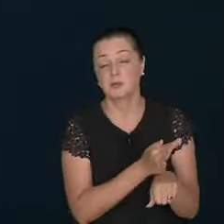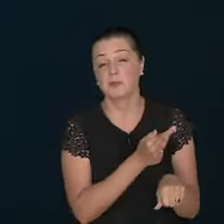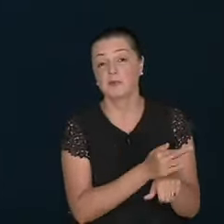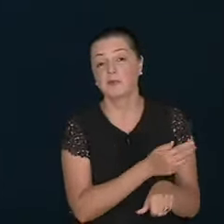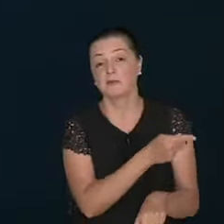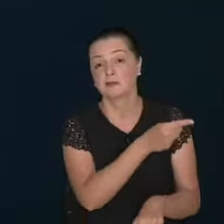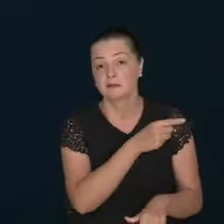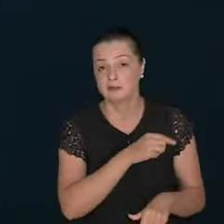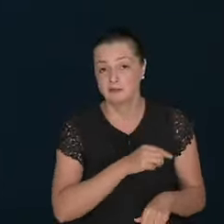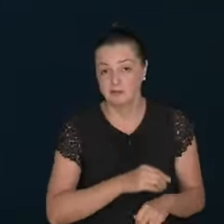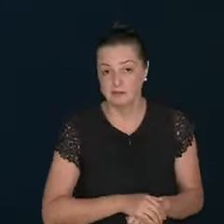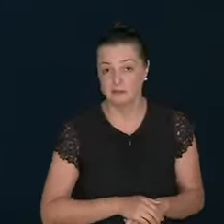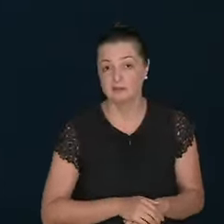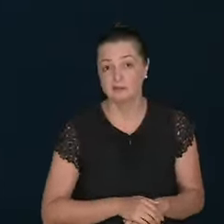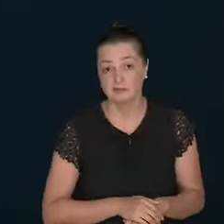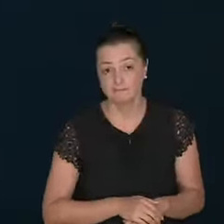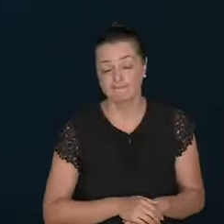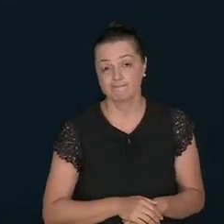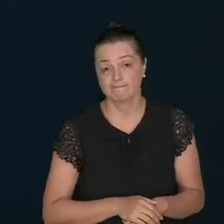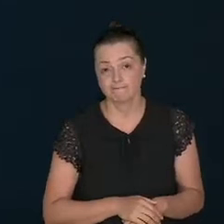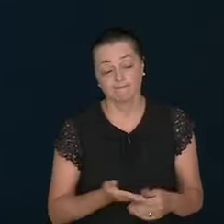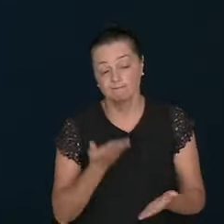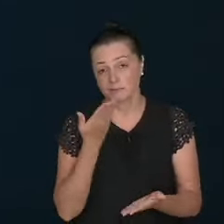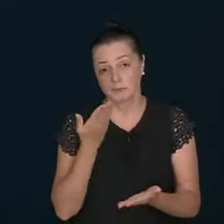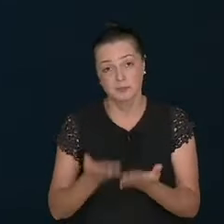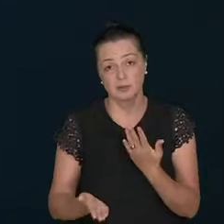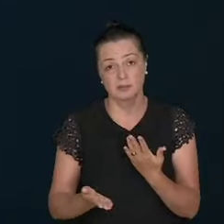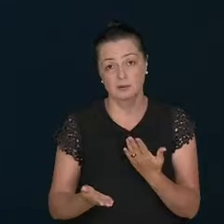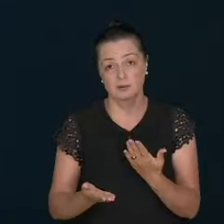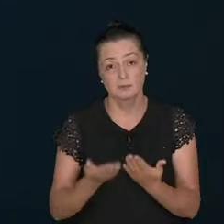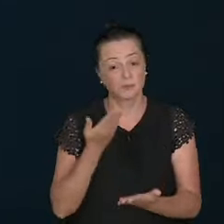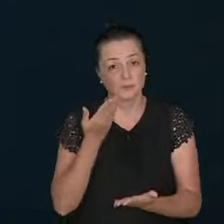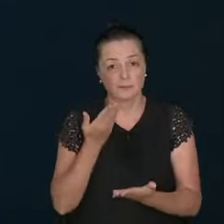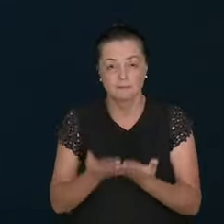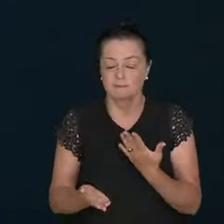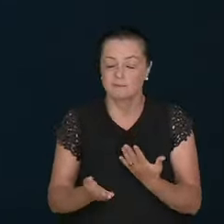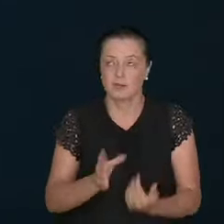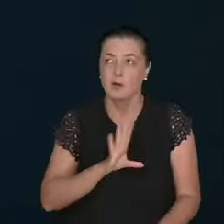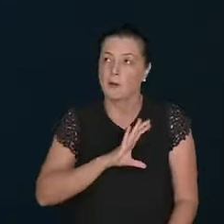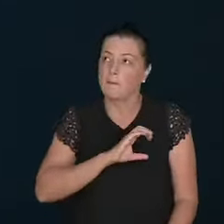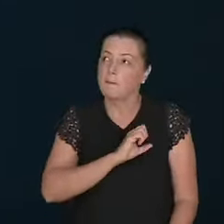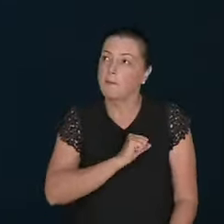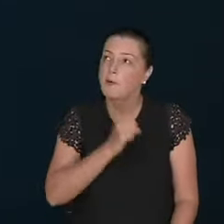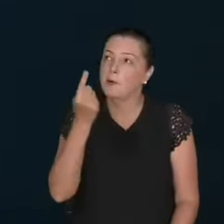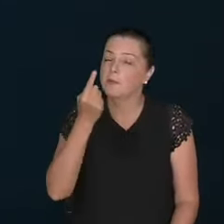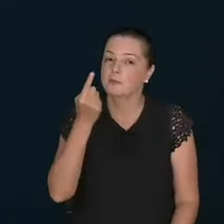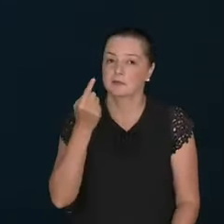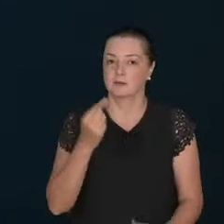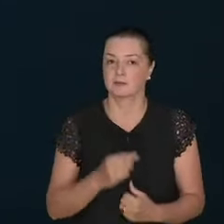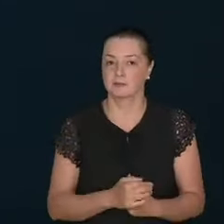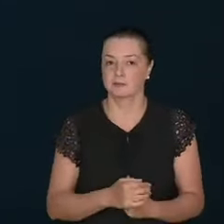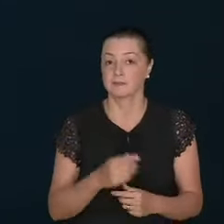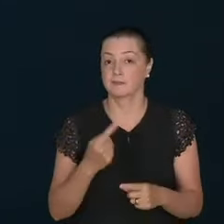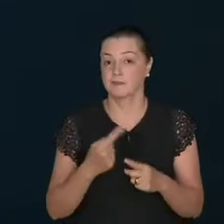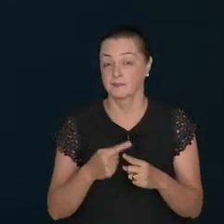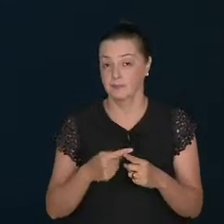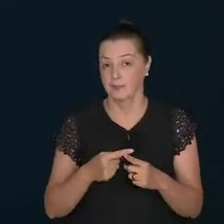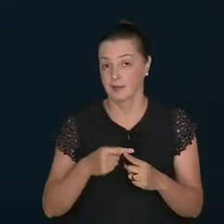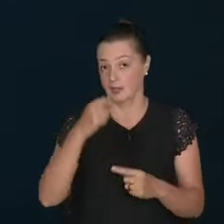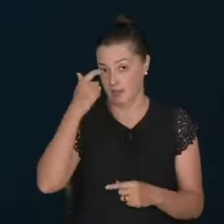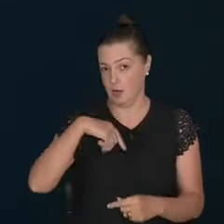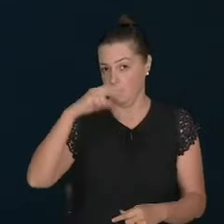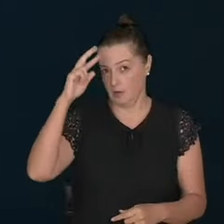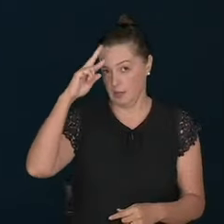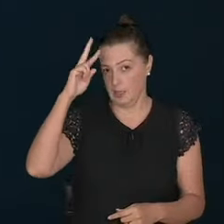Concessions. They make concessions. They. They allow it. So. They lost the first love. For sure. So. I remember.